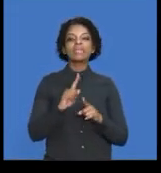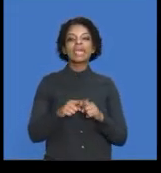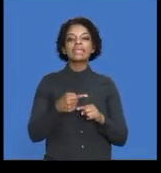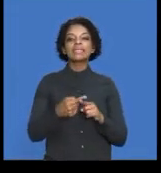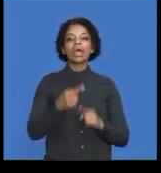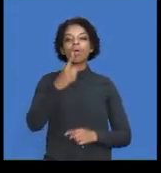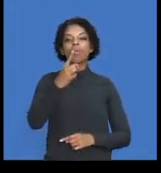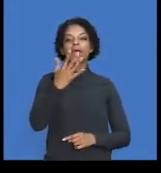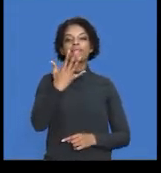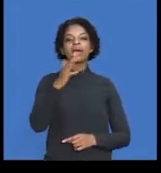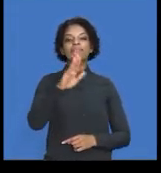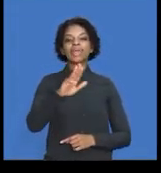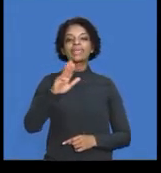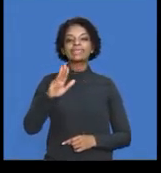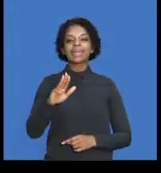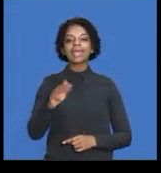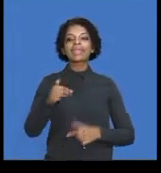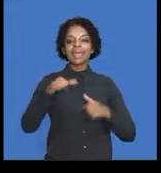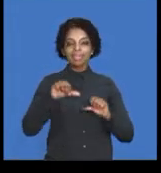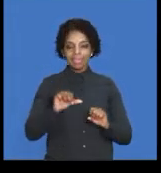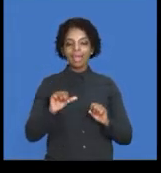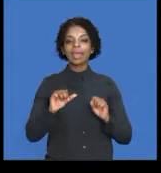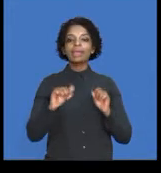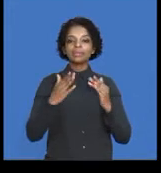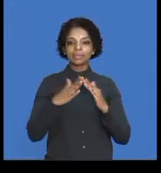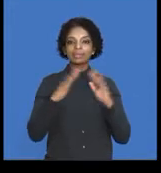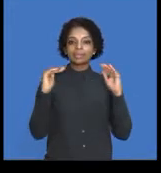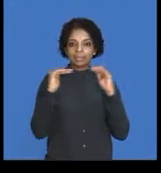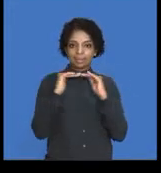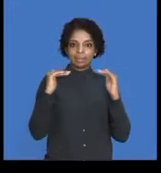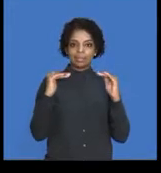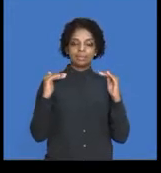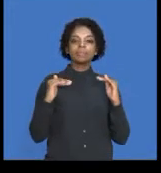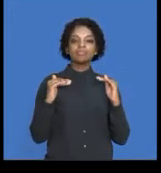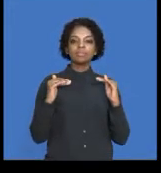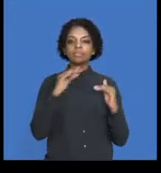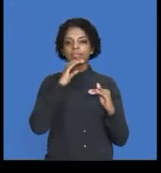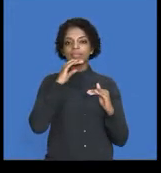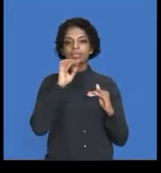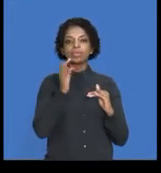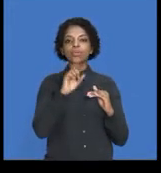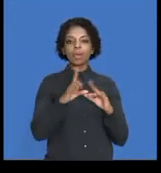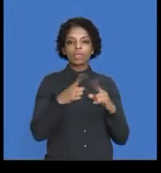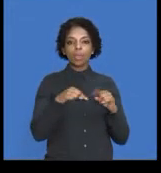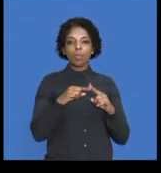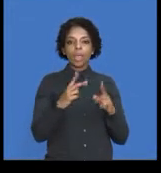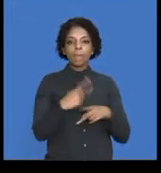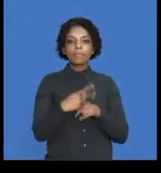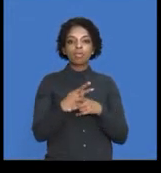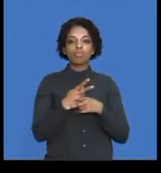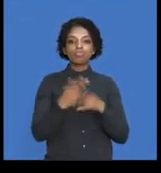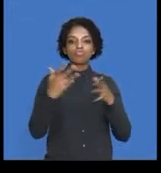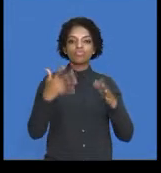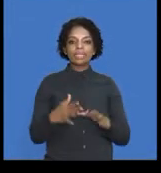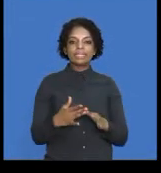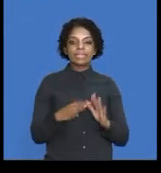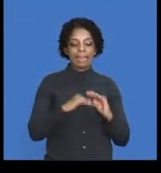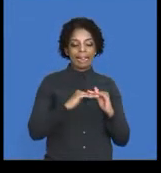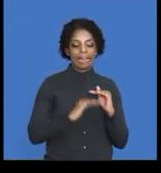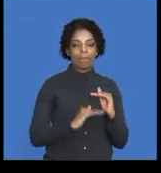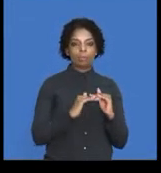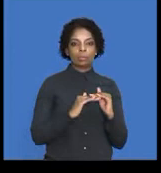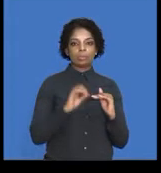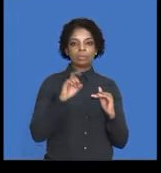in order to break-even. So, they produced below the break-even point. This means,